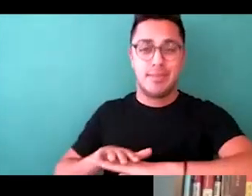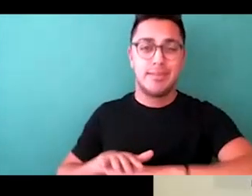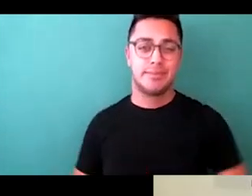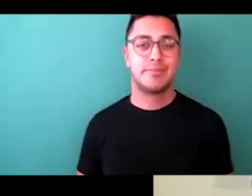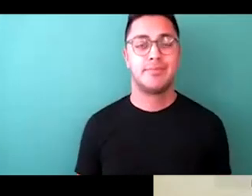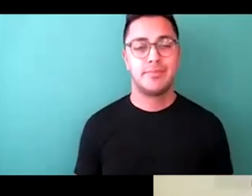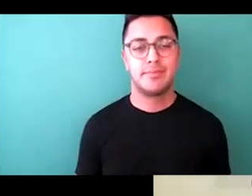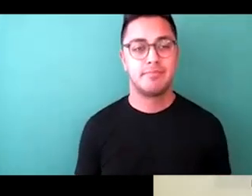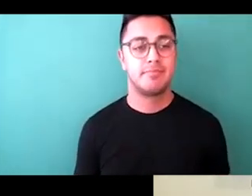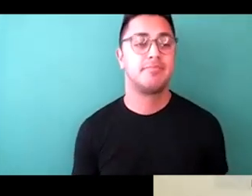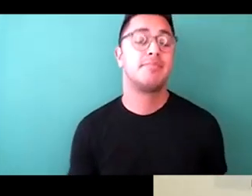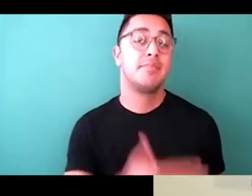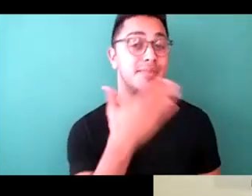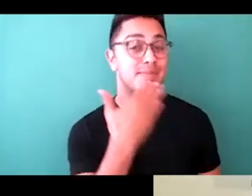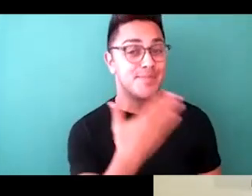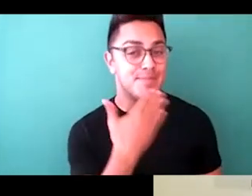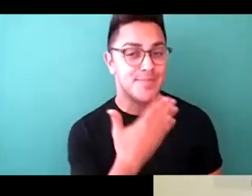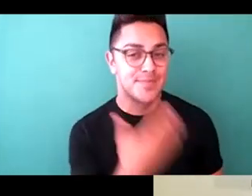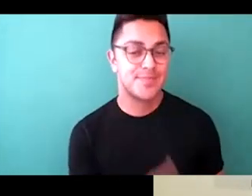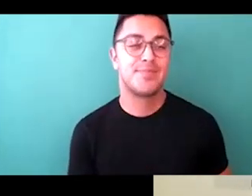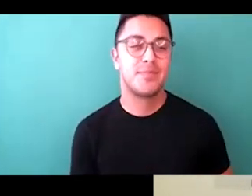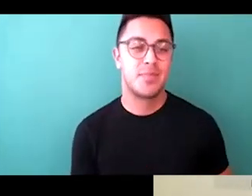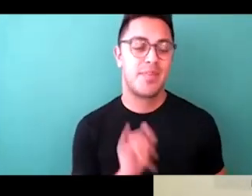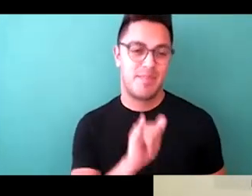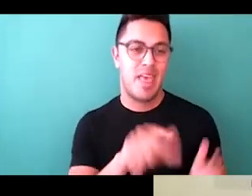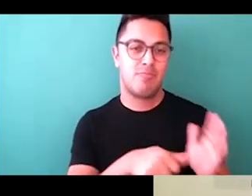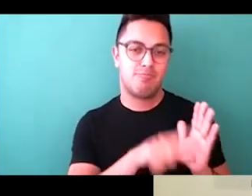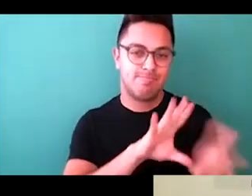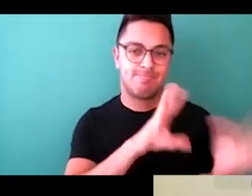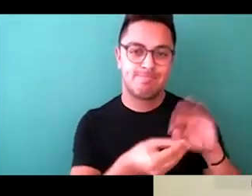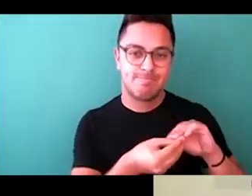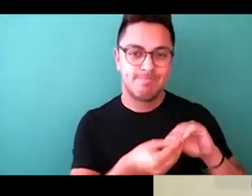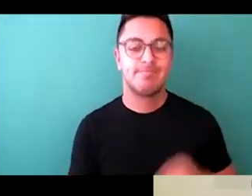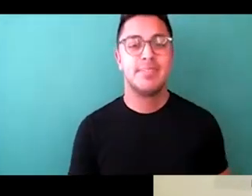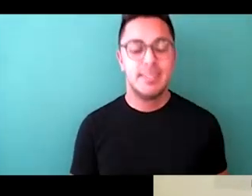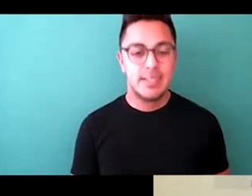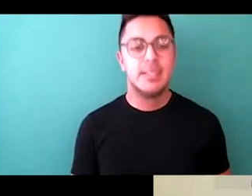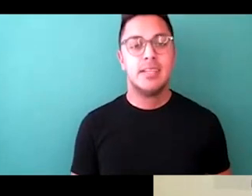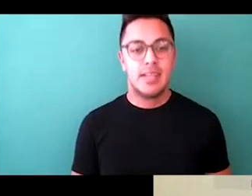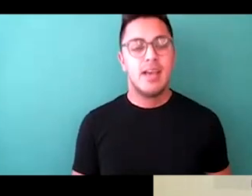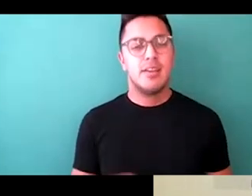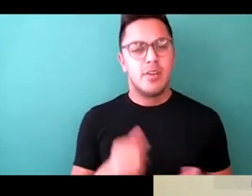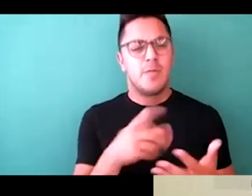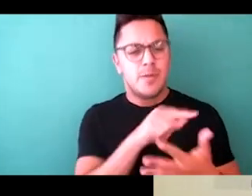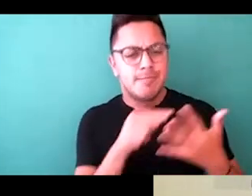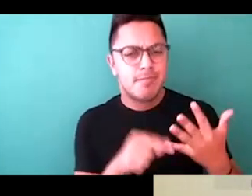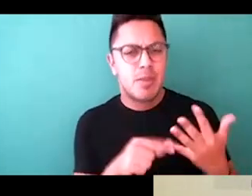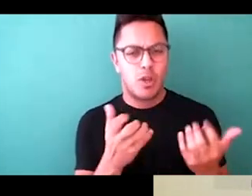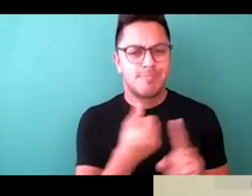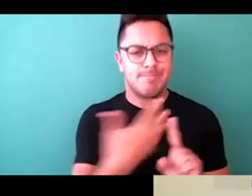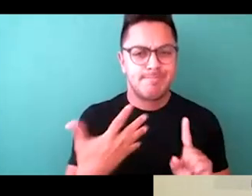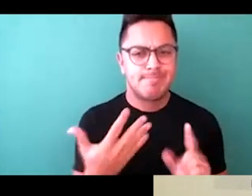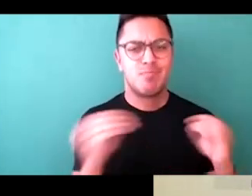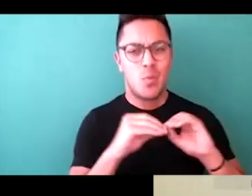Thank you for that overview. And I think there's a couple of things I'd love to kind of draw out a little bit.